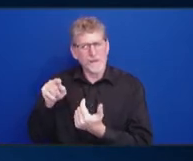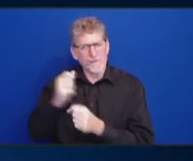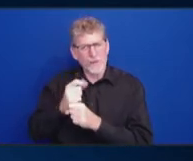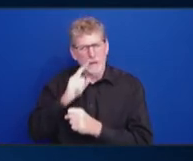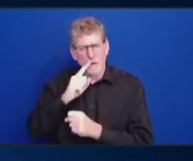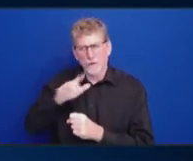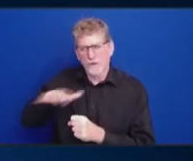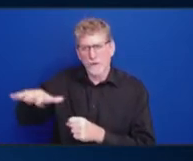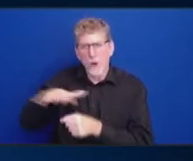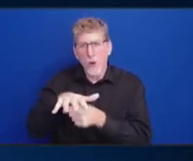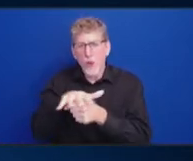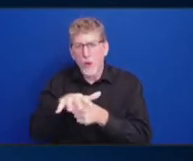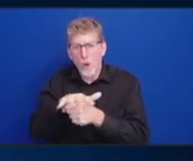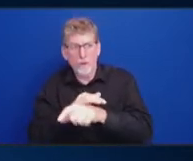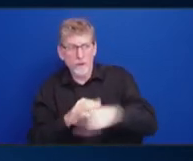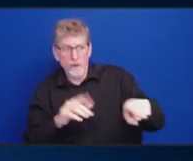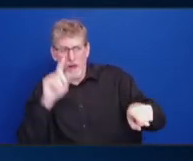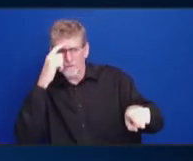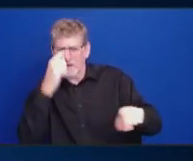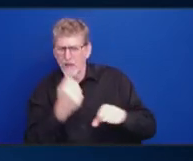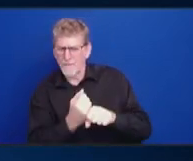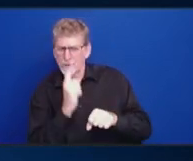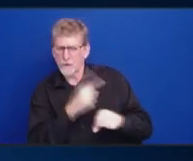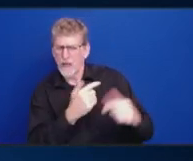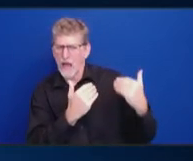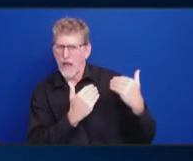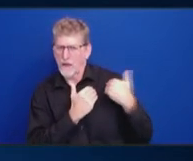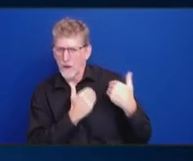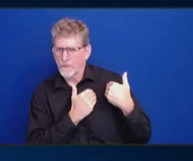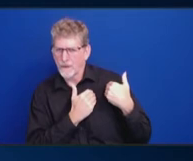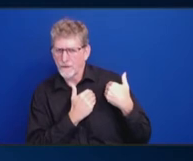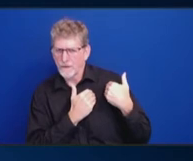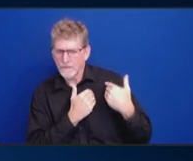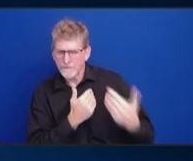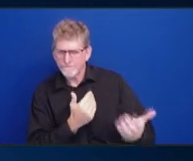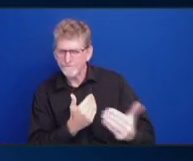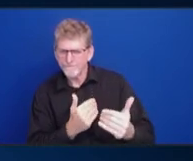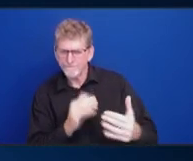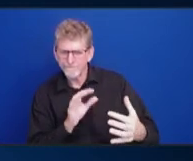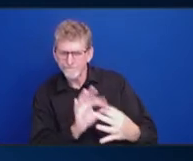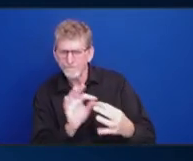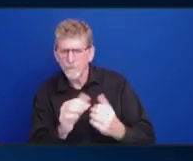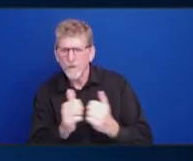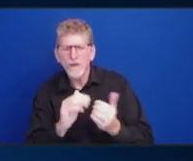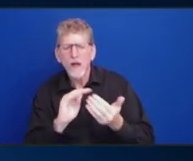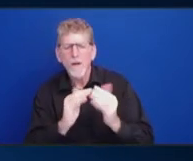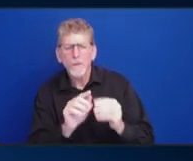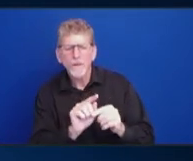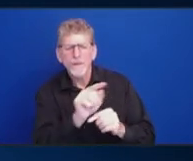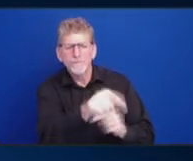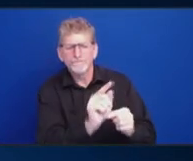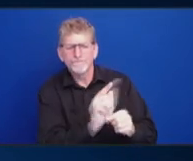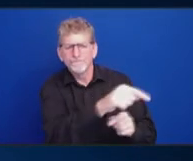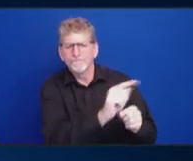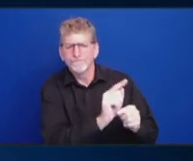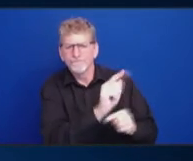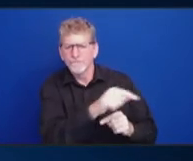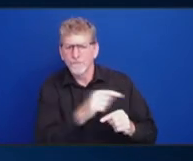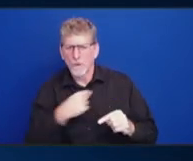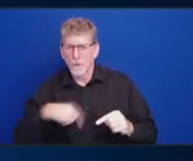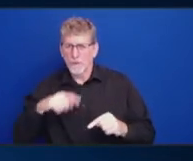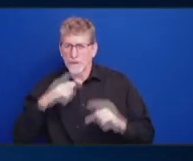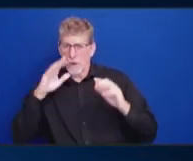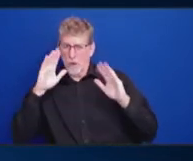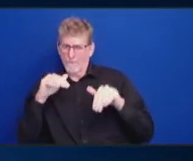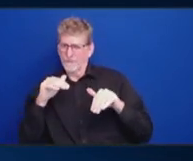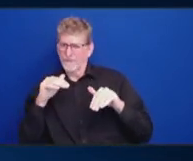with the community groups. So there's that. I'm hoping we can do that. I don't know if there's a process that we have to